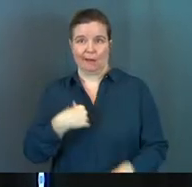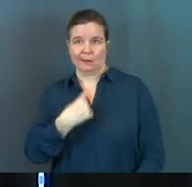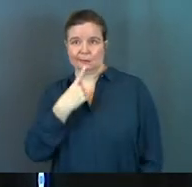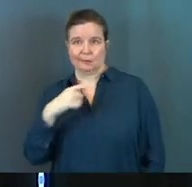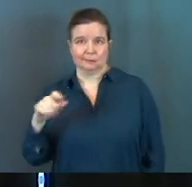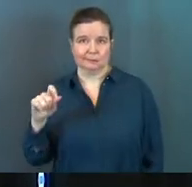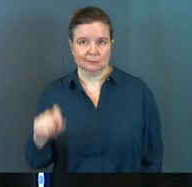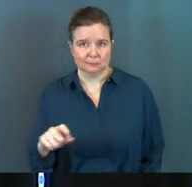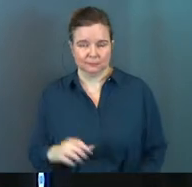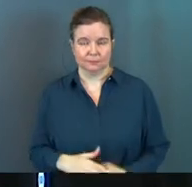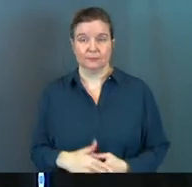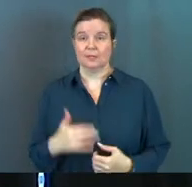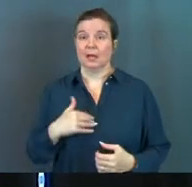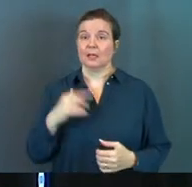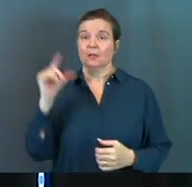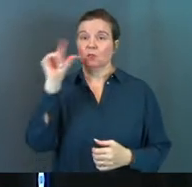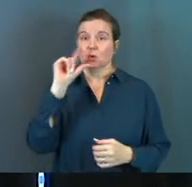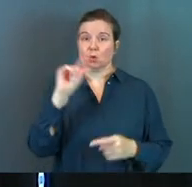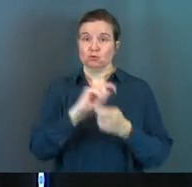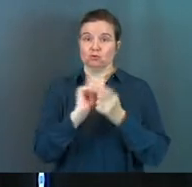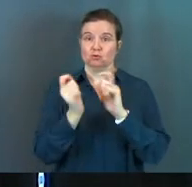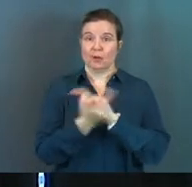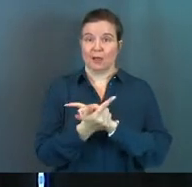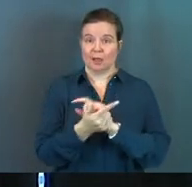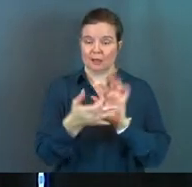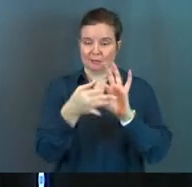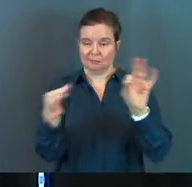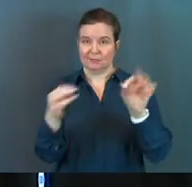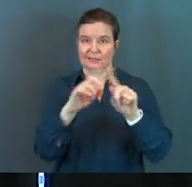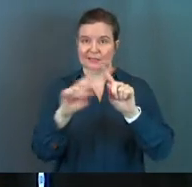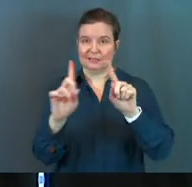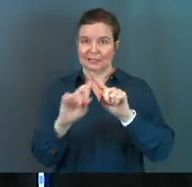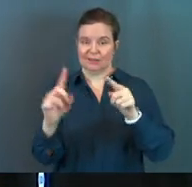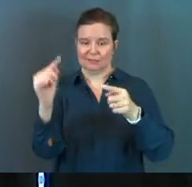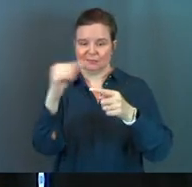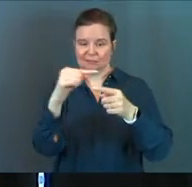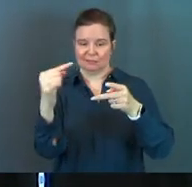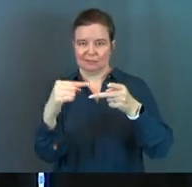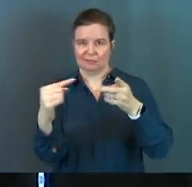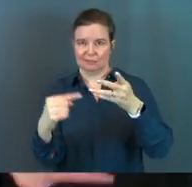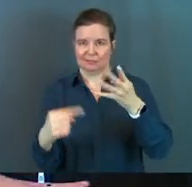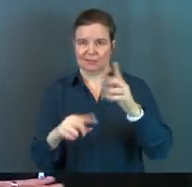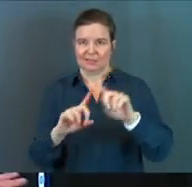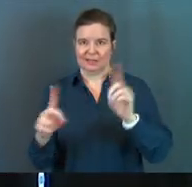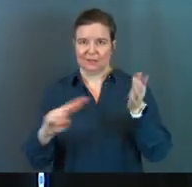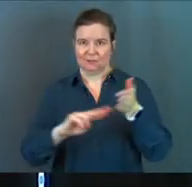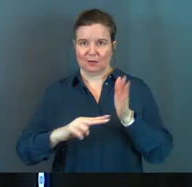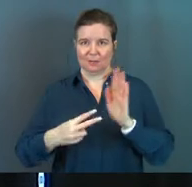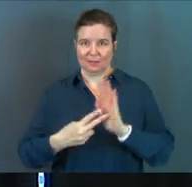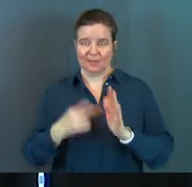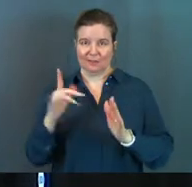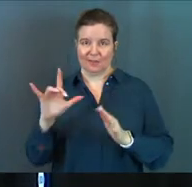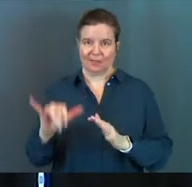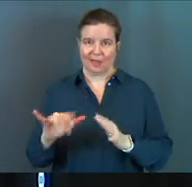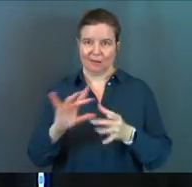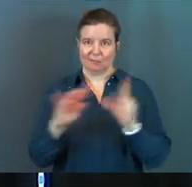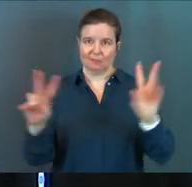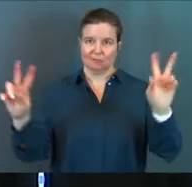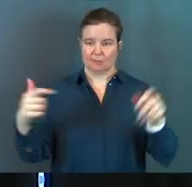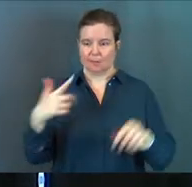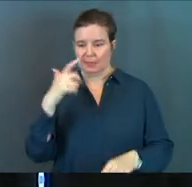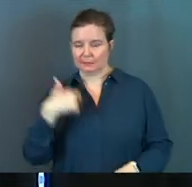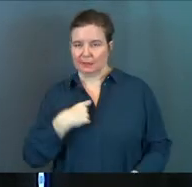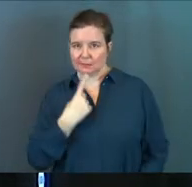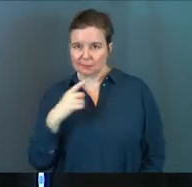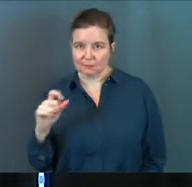Like if we had a Google translator, it would translate for a lot of different ones of us what we're actually